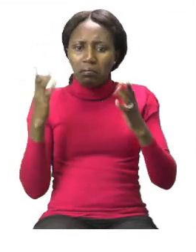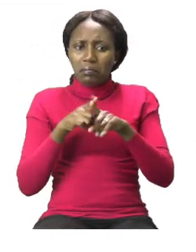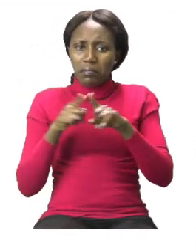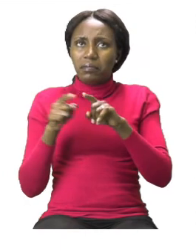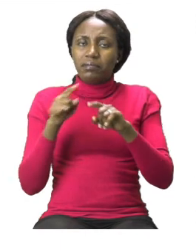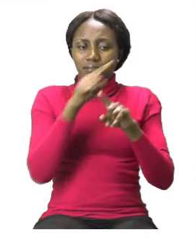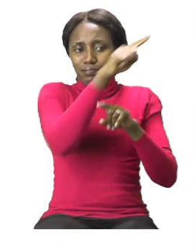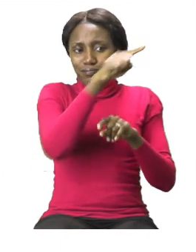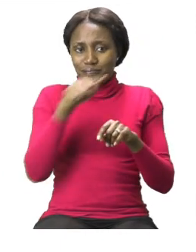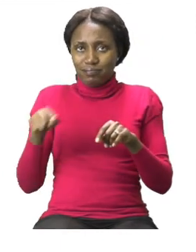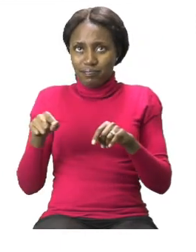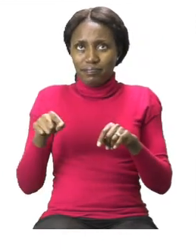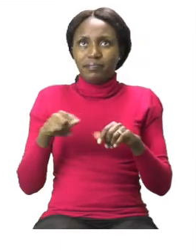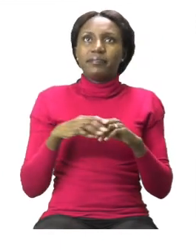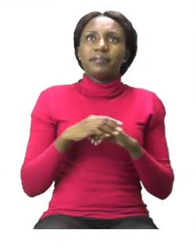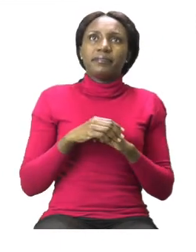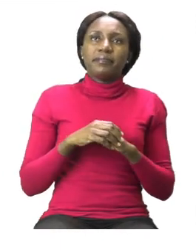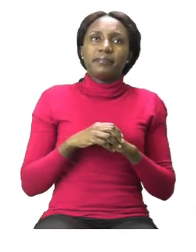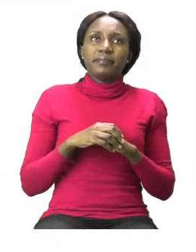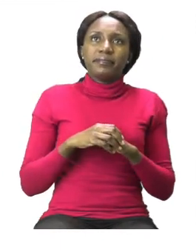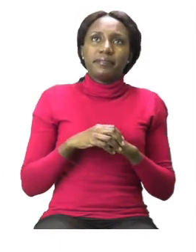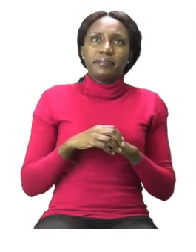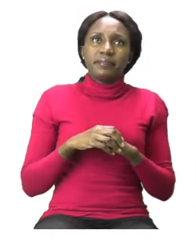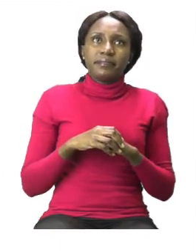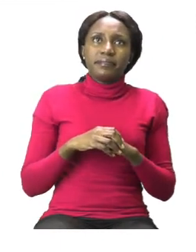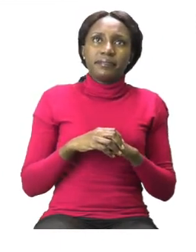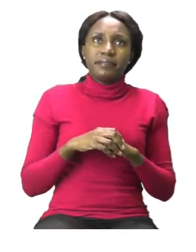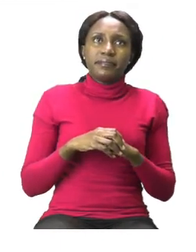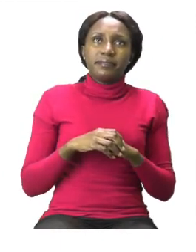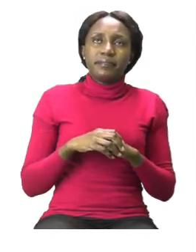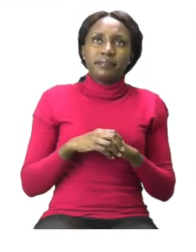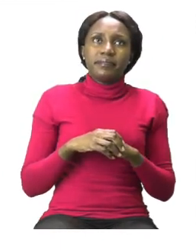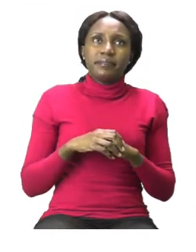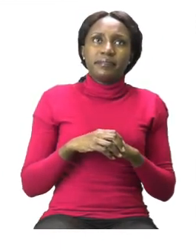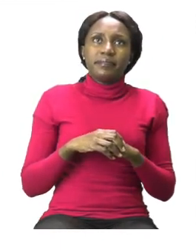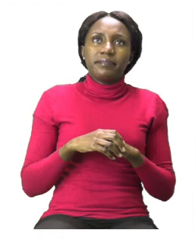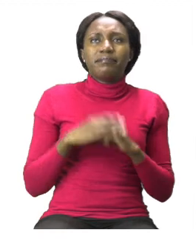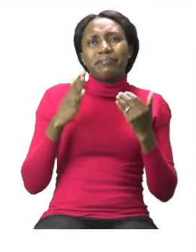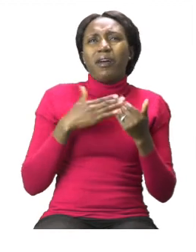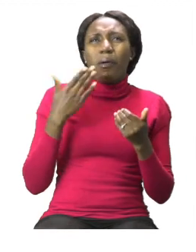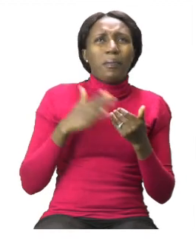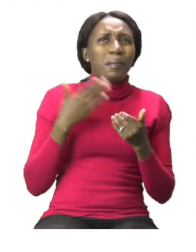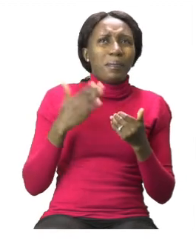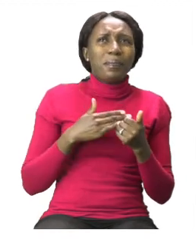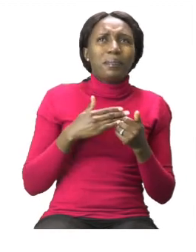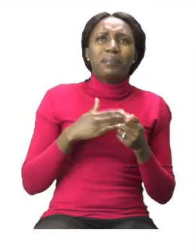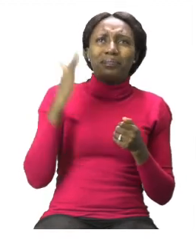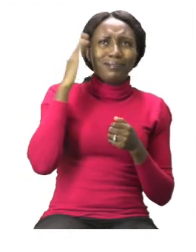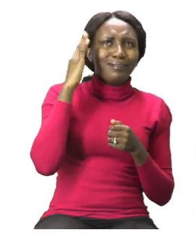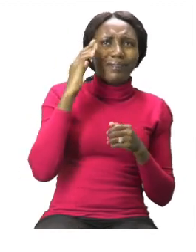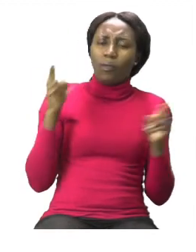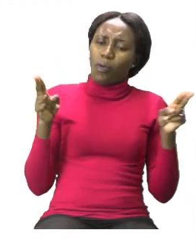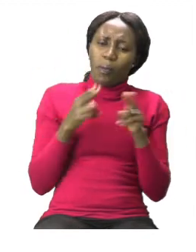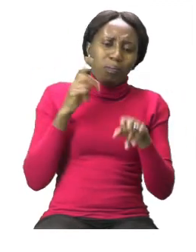it to the other tree using a nice straight line. This one is very easy and I know it will not take you too